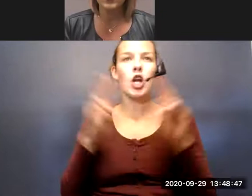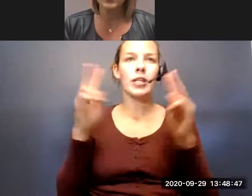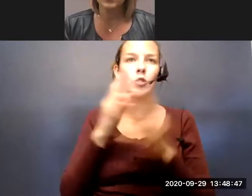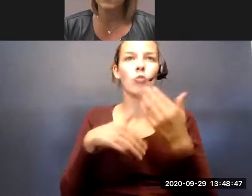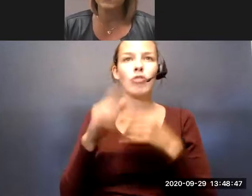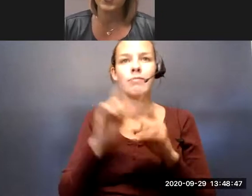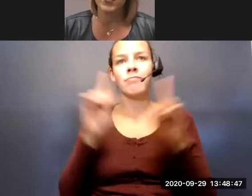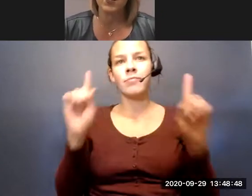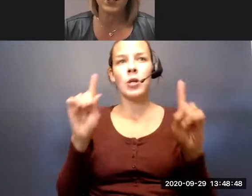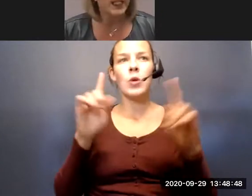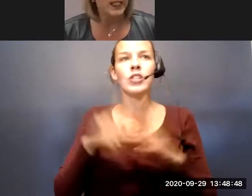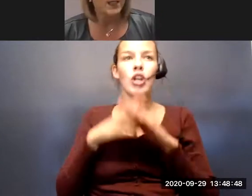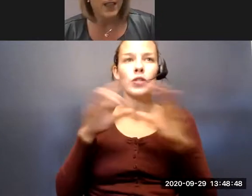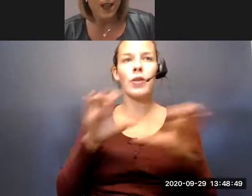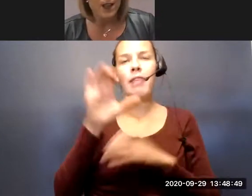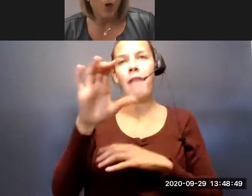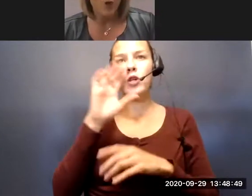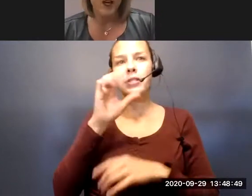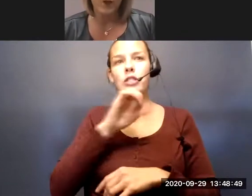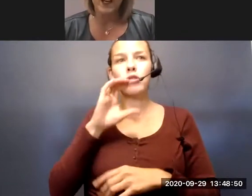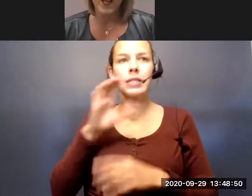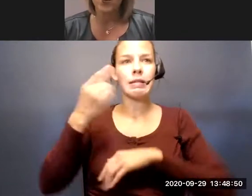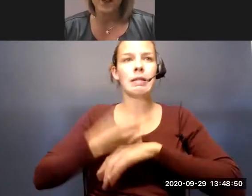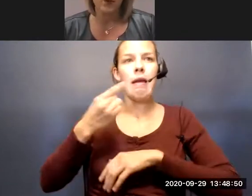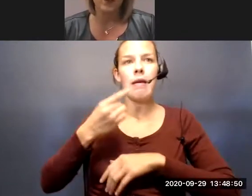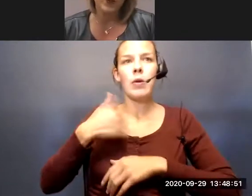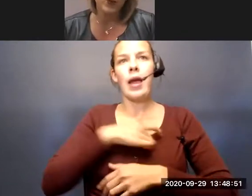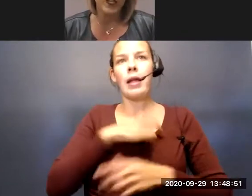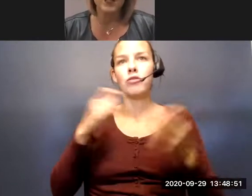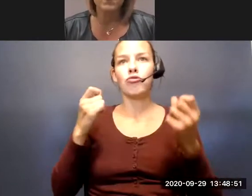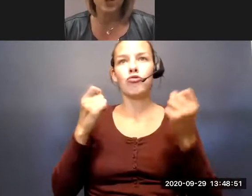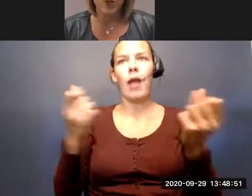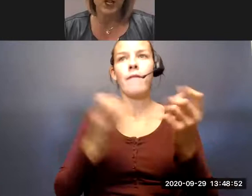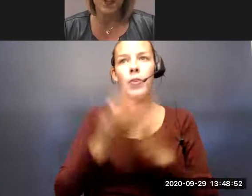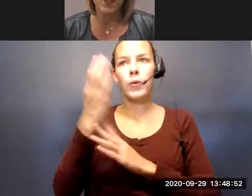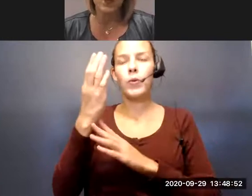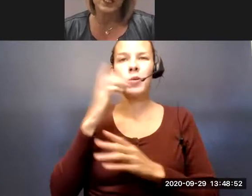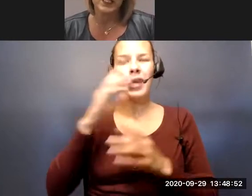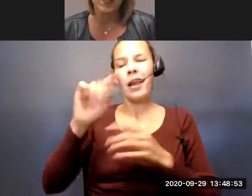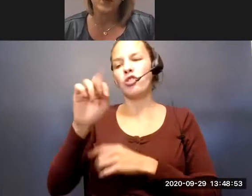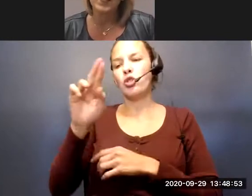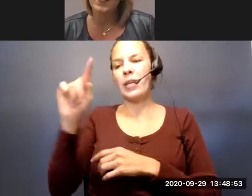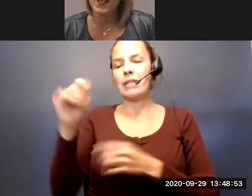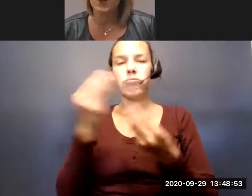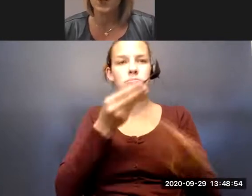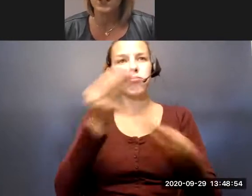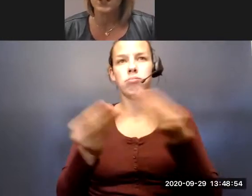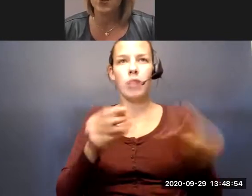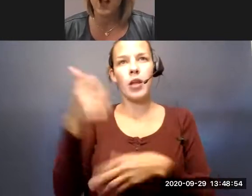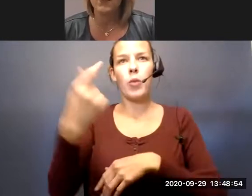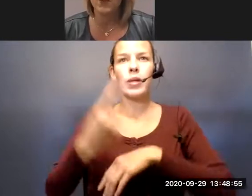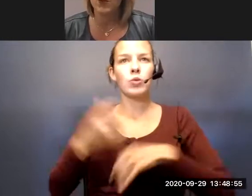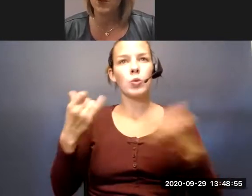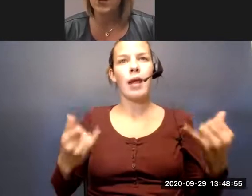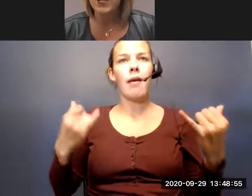we started doing that for Senior Citizens Day where we had a drive-through where folks would get a small treat. And then we did another one today, which was a